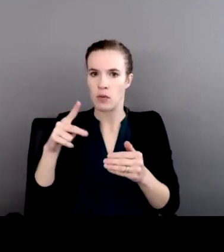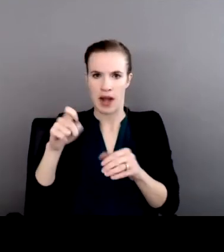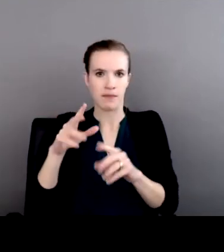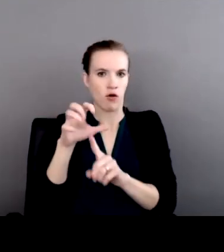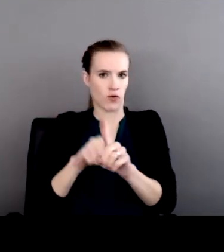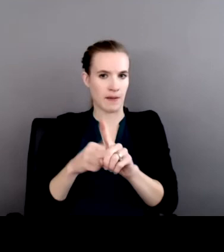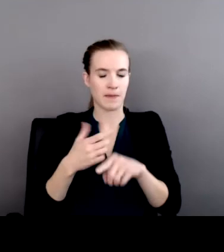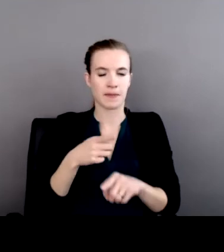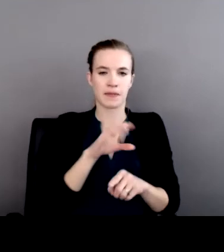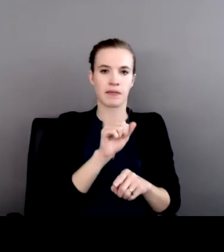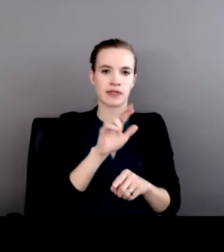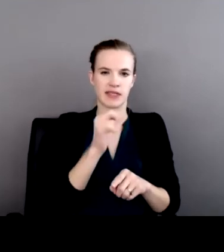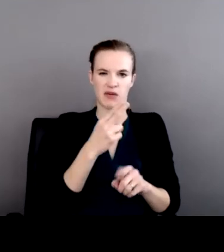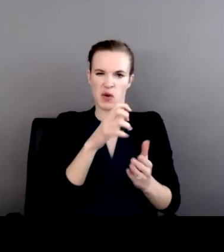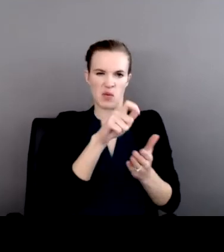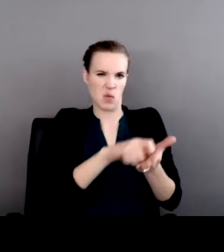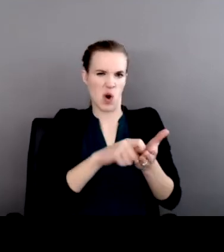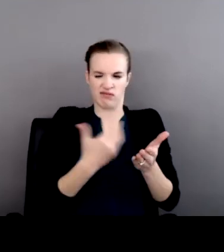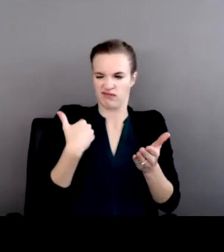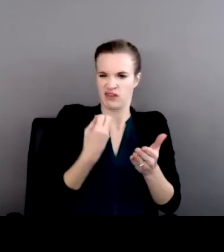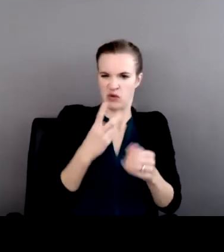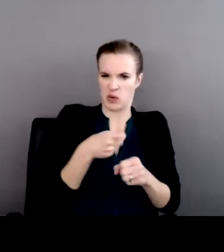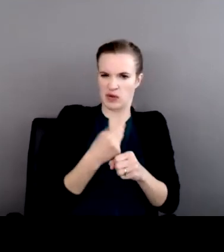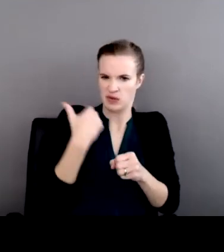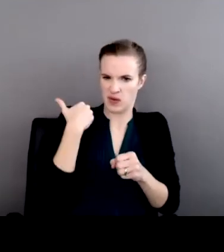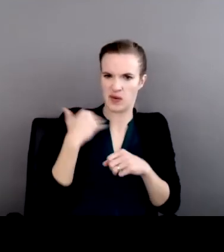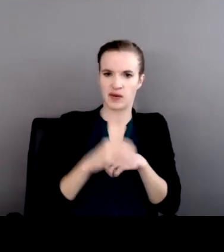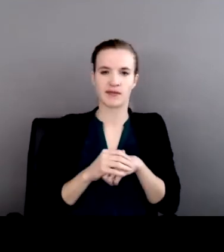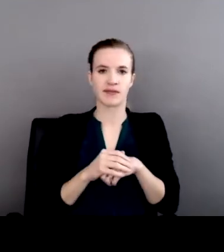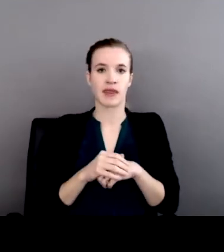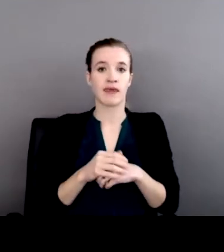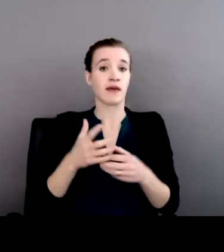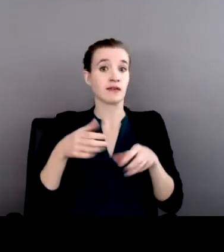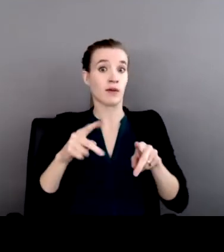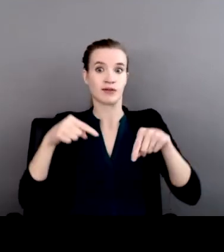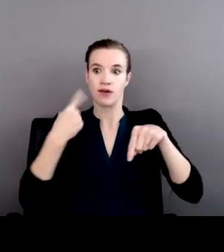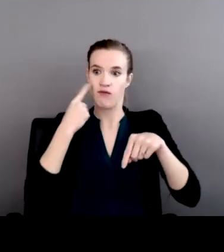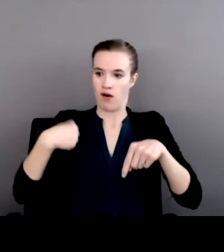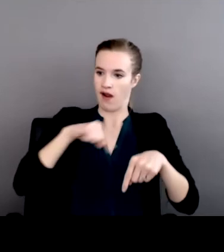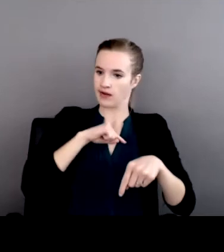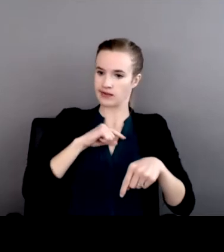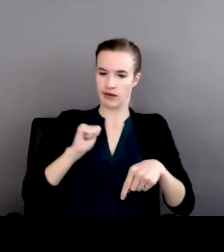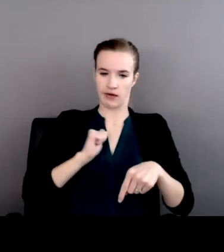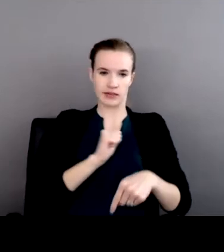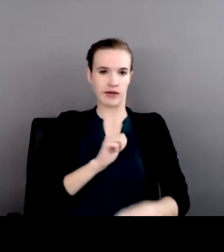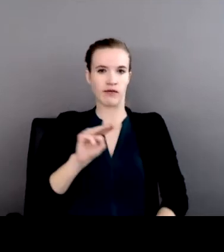for several of us in the community, either matriarchs or advocates,